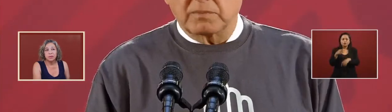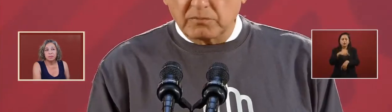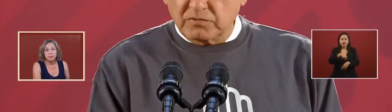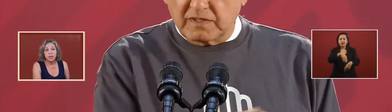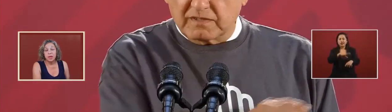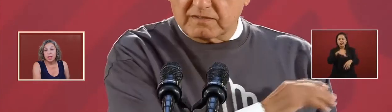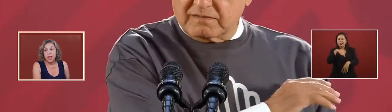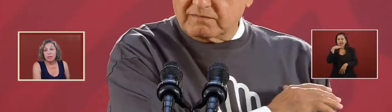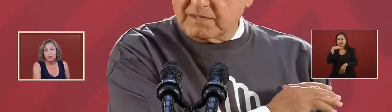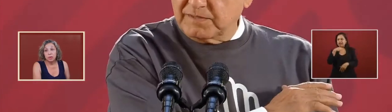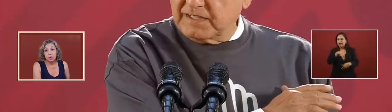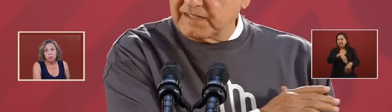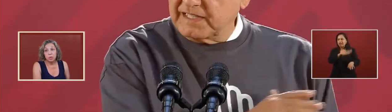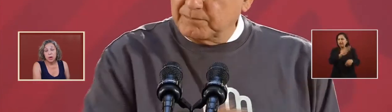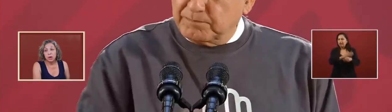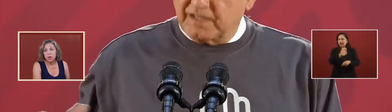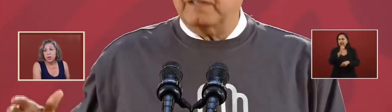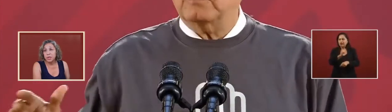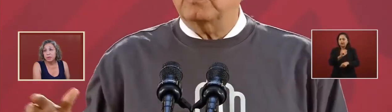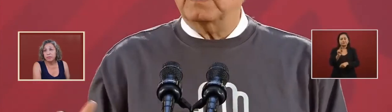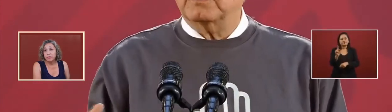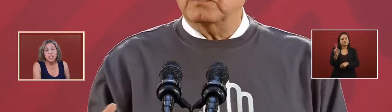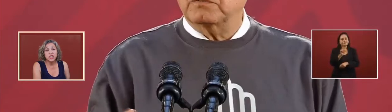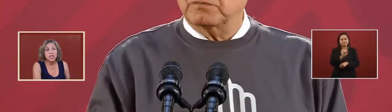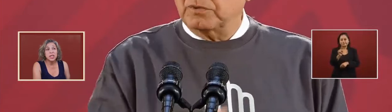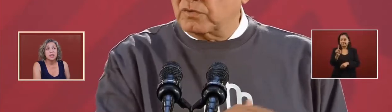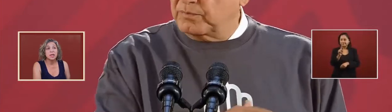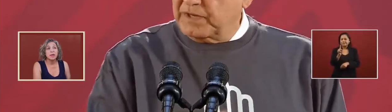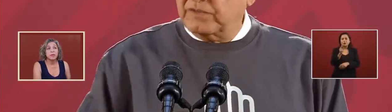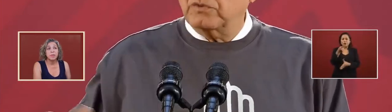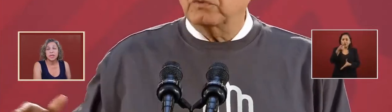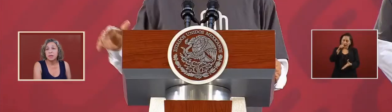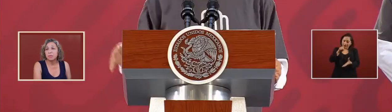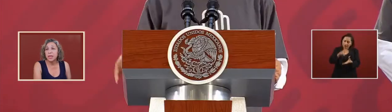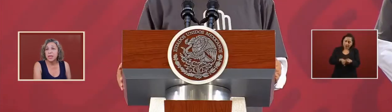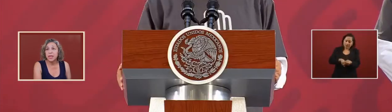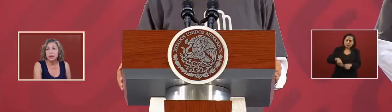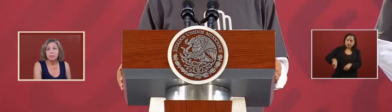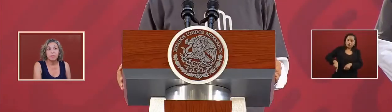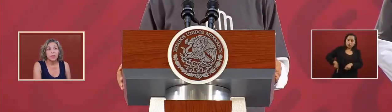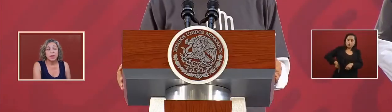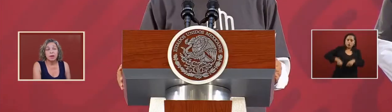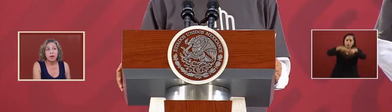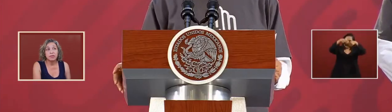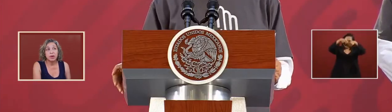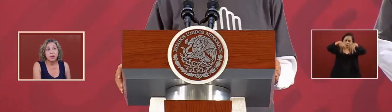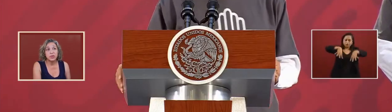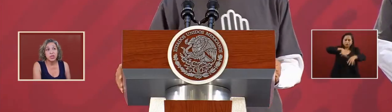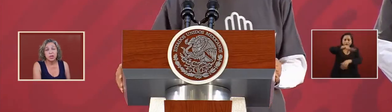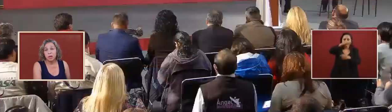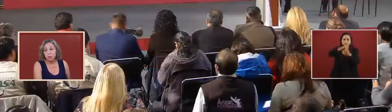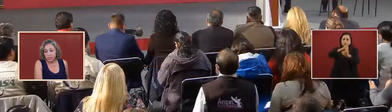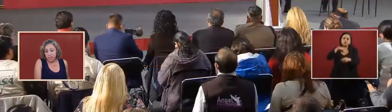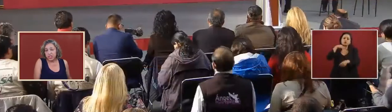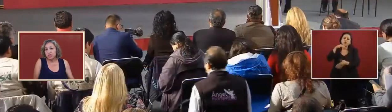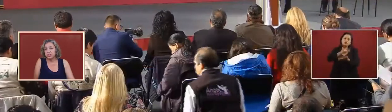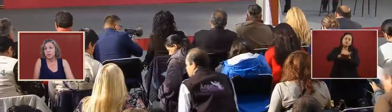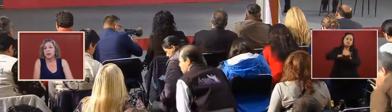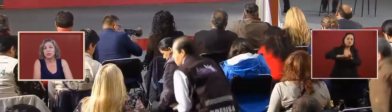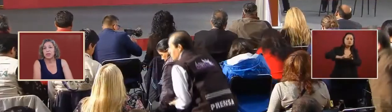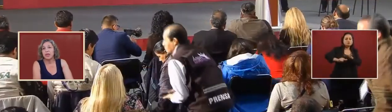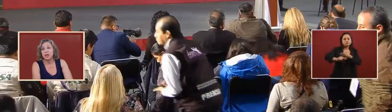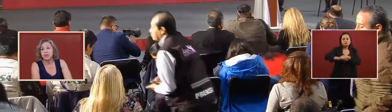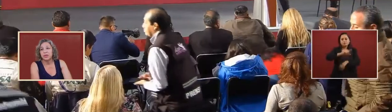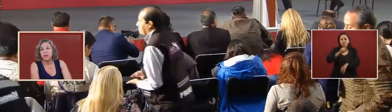corruption and so we're going to finish cleaning the government completely of corruption and we'll see each other